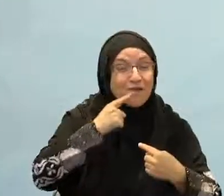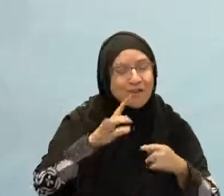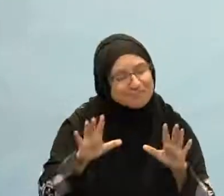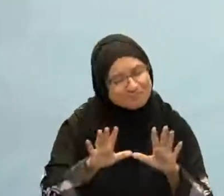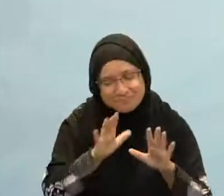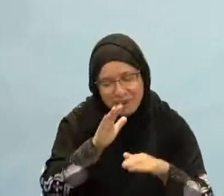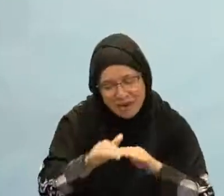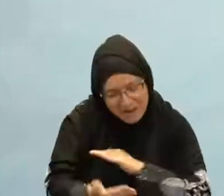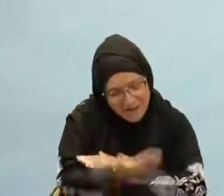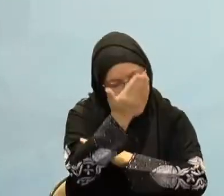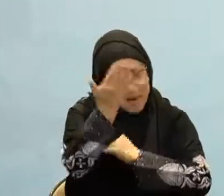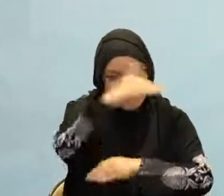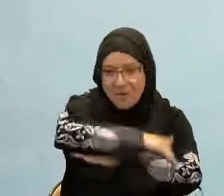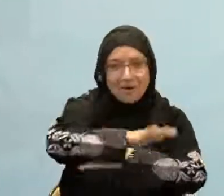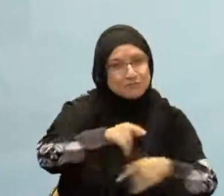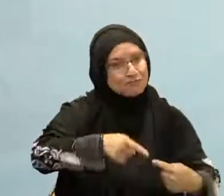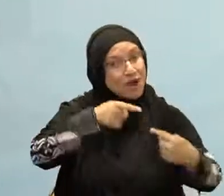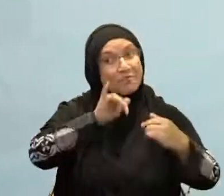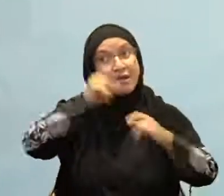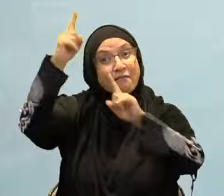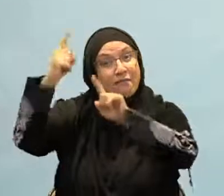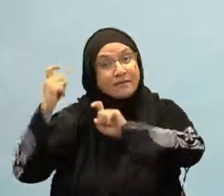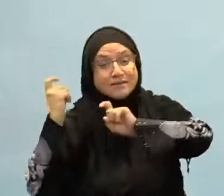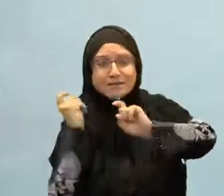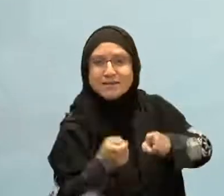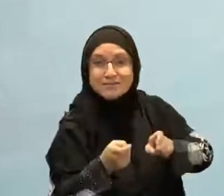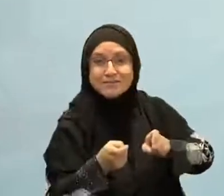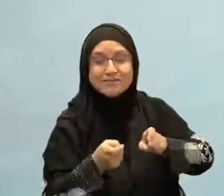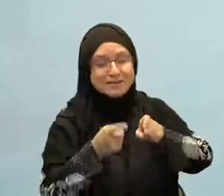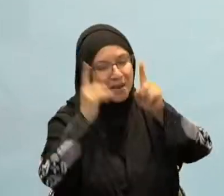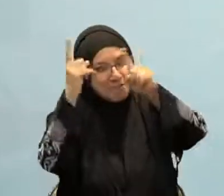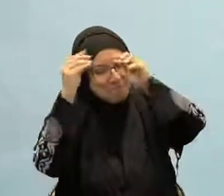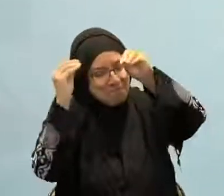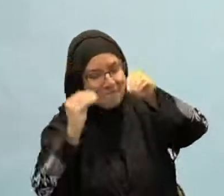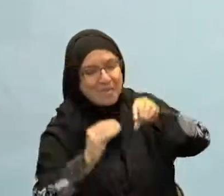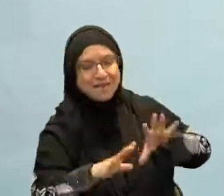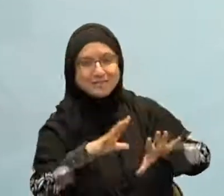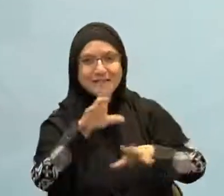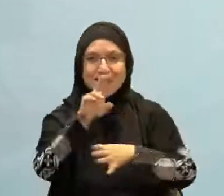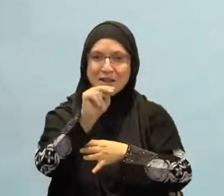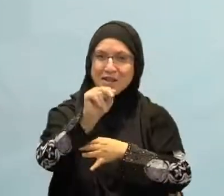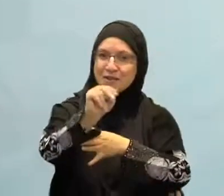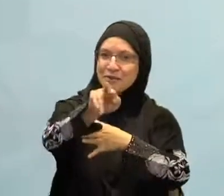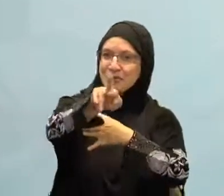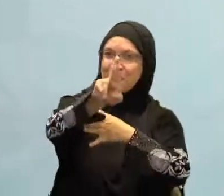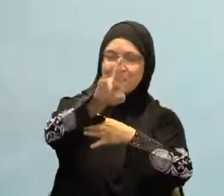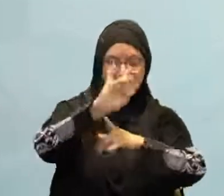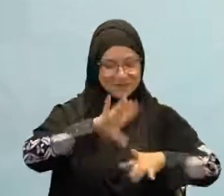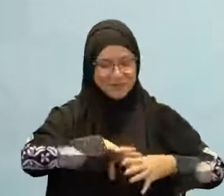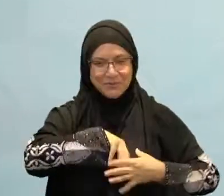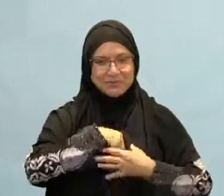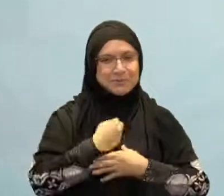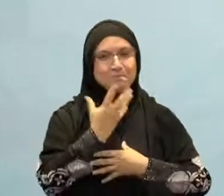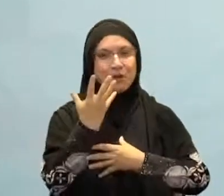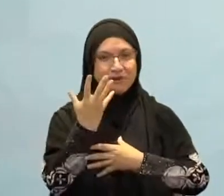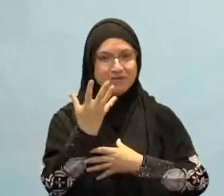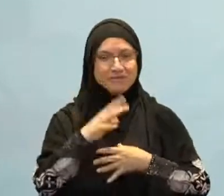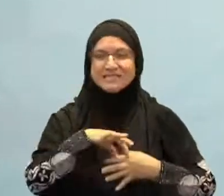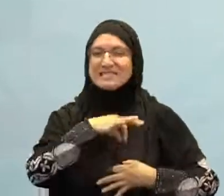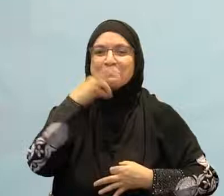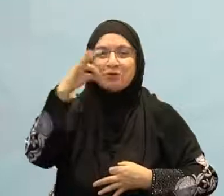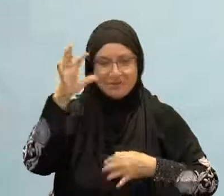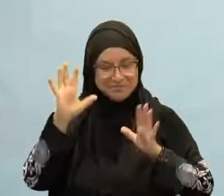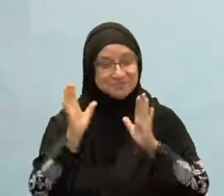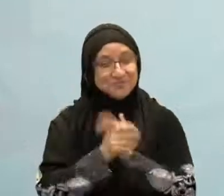away you love that person. For Allah subhanahu wa ta'ala. You say, know, there is a sakina, there is a tranquility that is coming from that person.